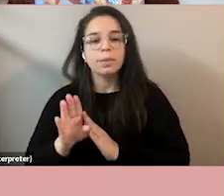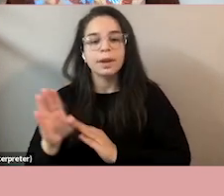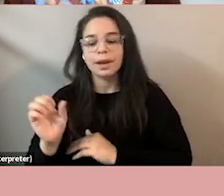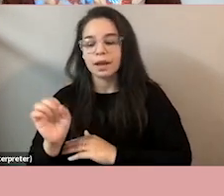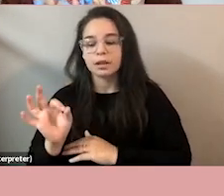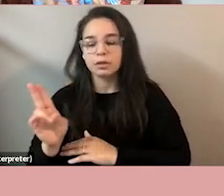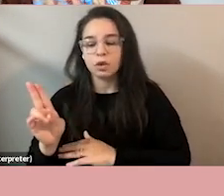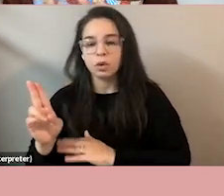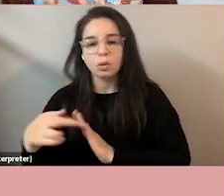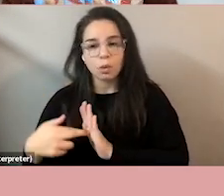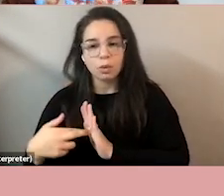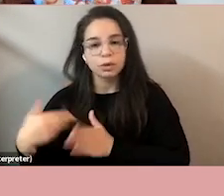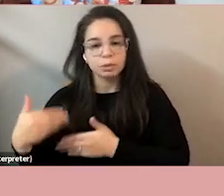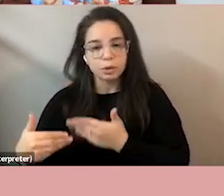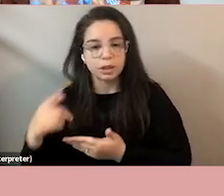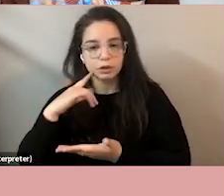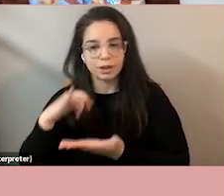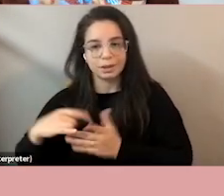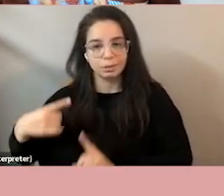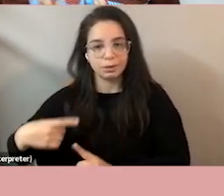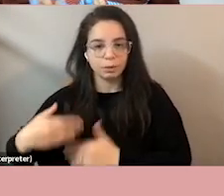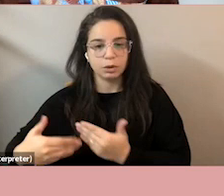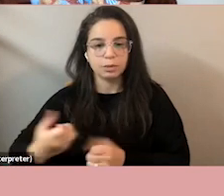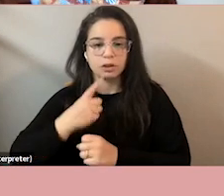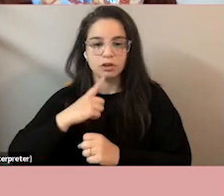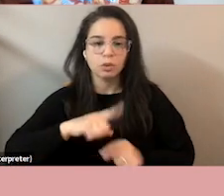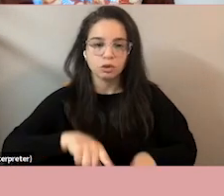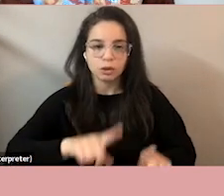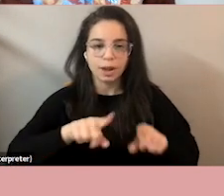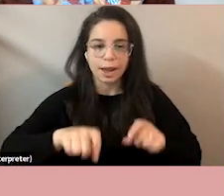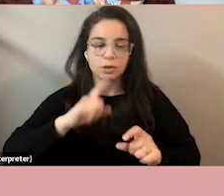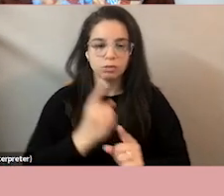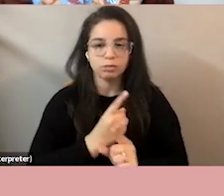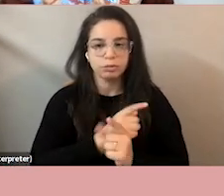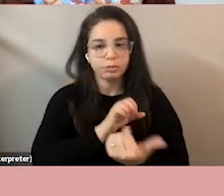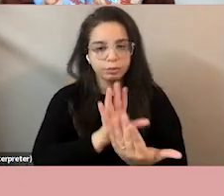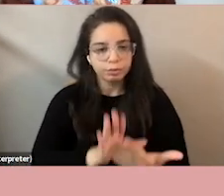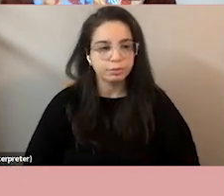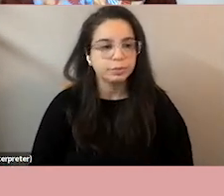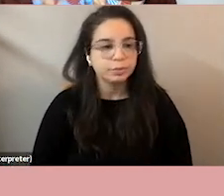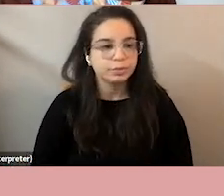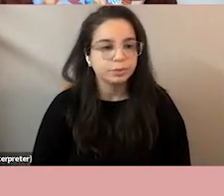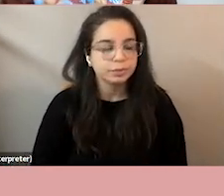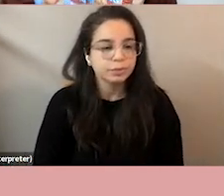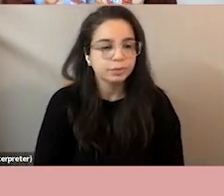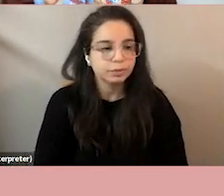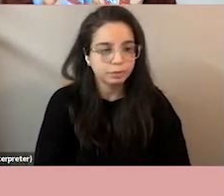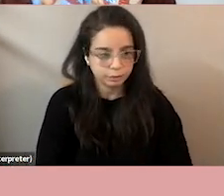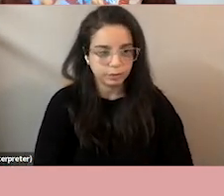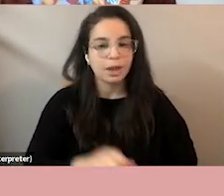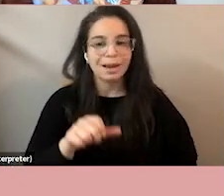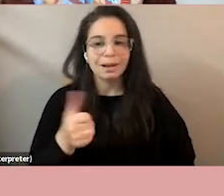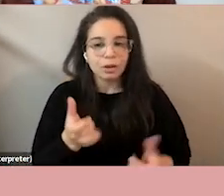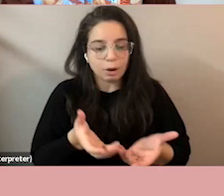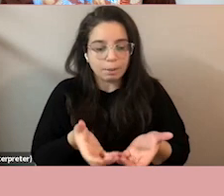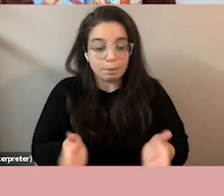for this specific purpose and for indigenous constituents another bucket of